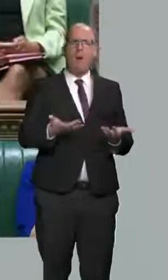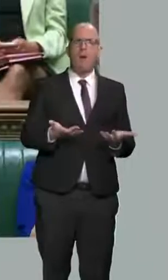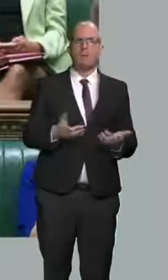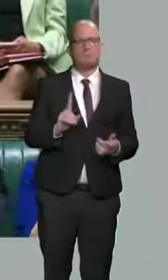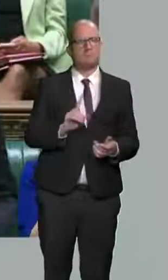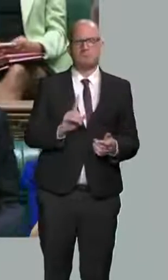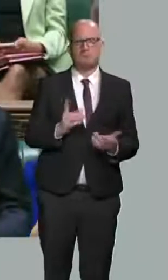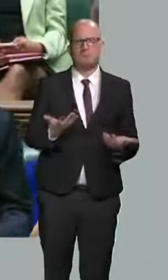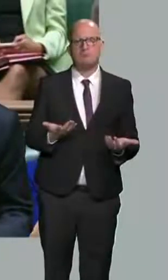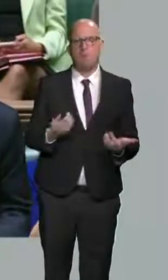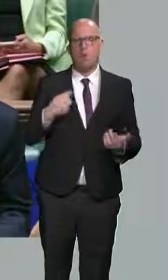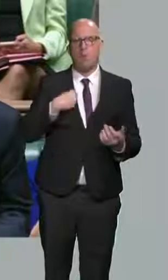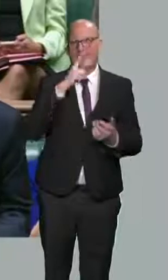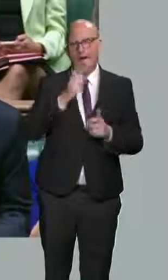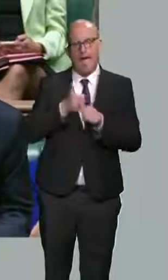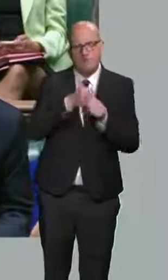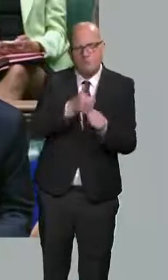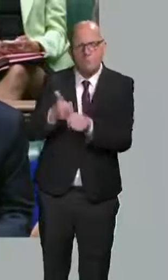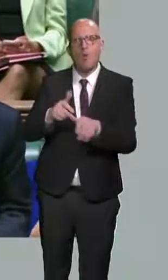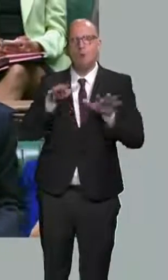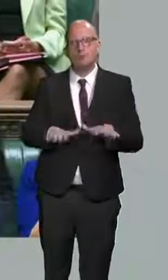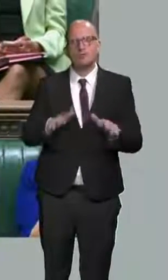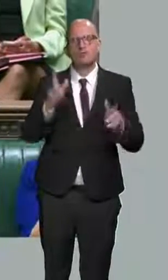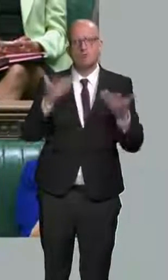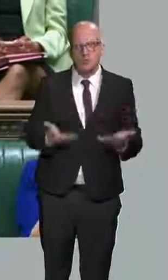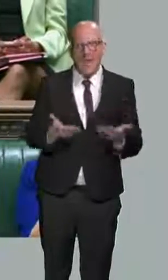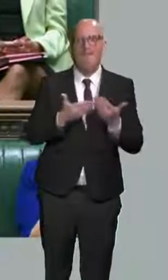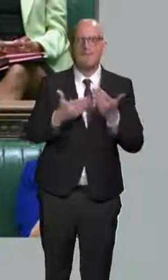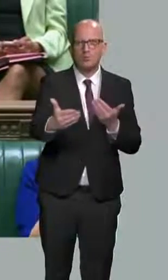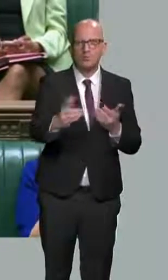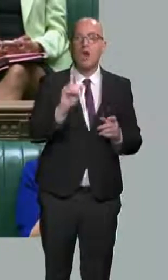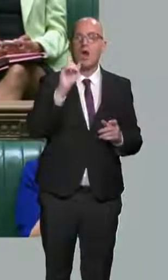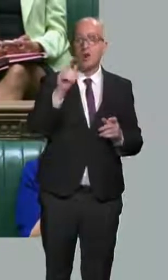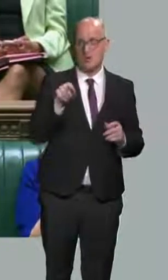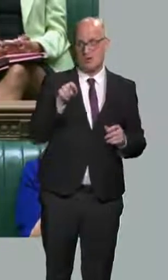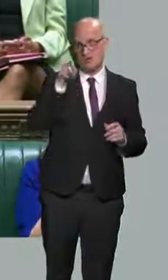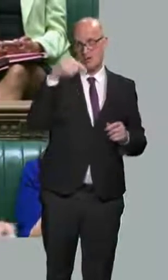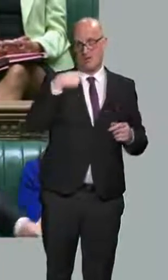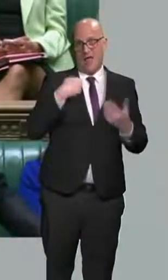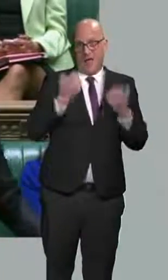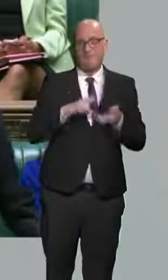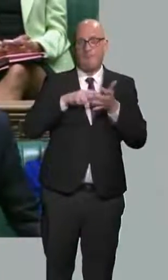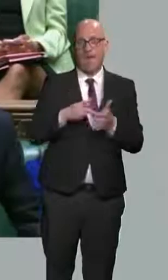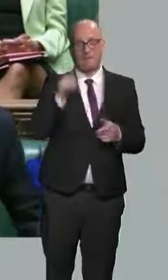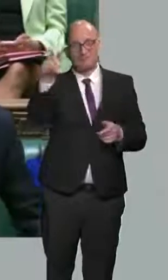British people today and into the future, because unlike the party opposite, we have a plan.